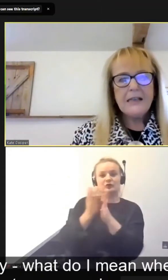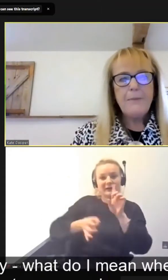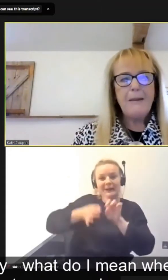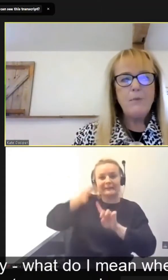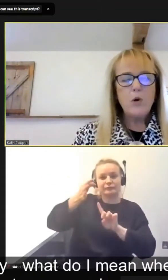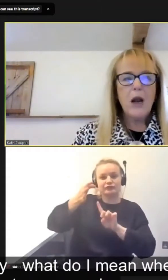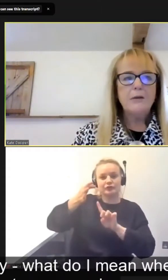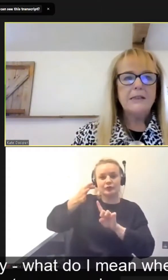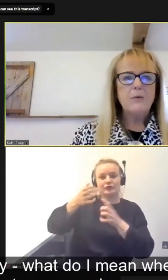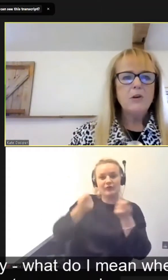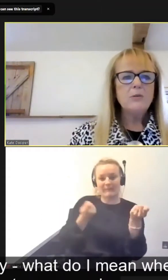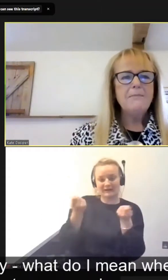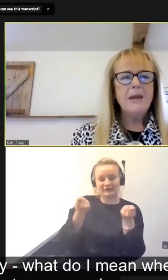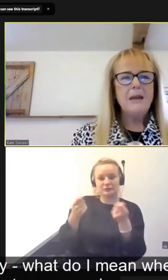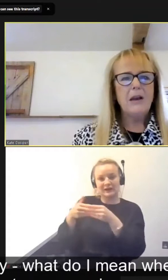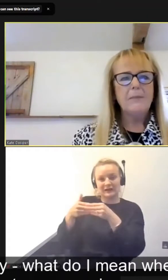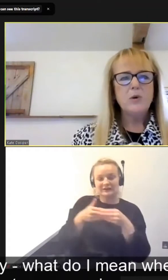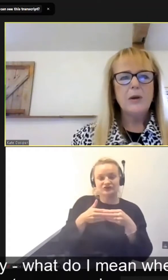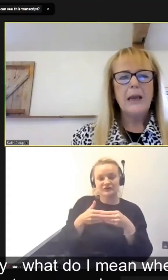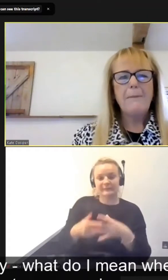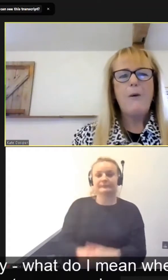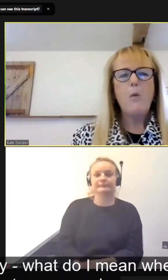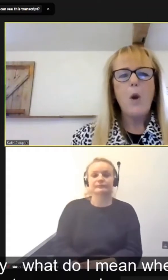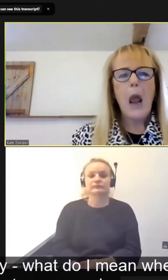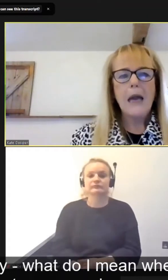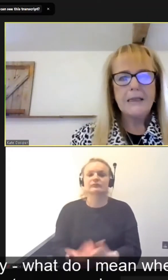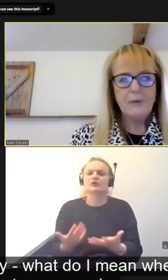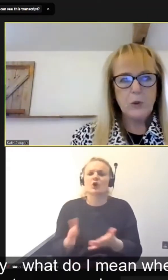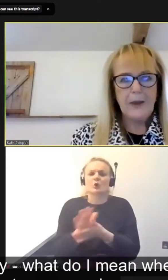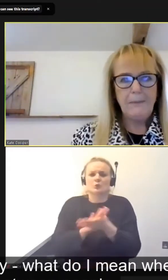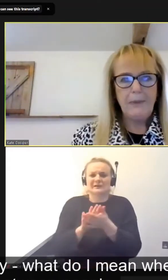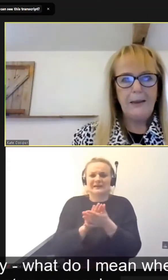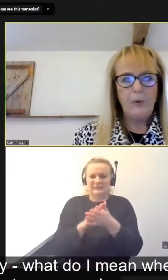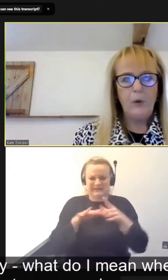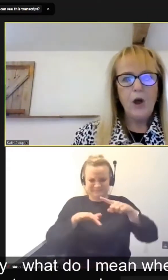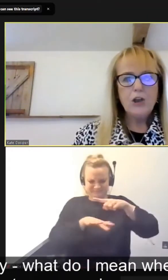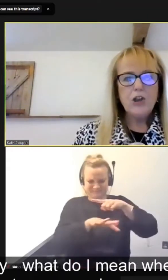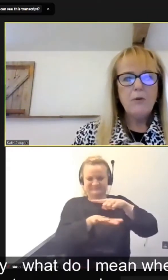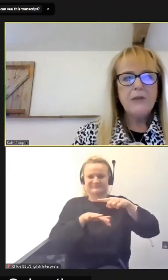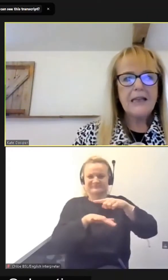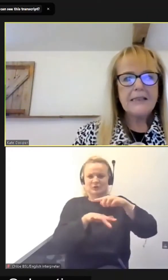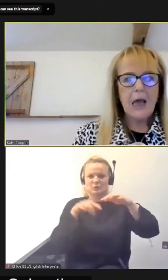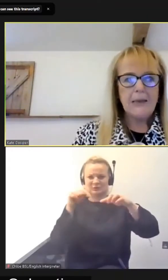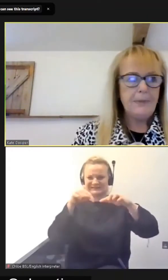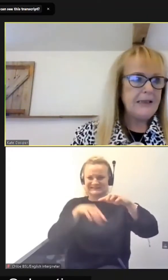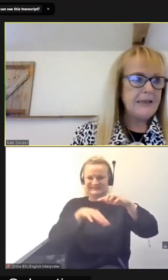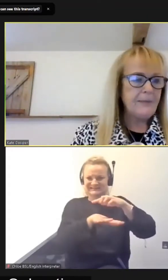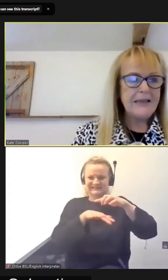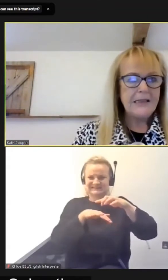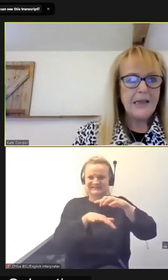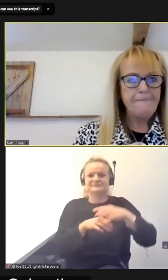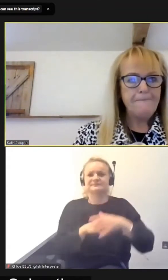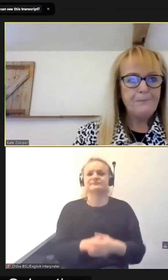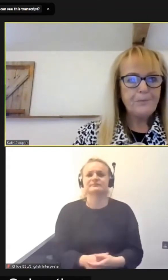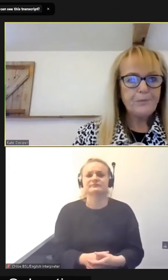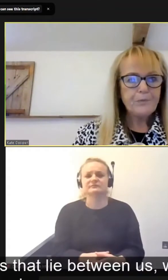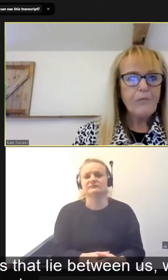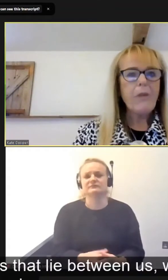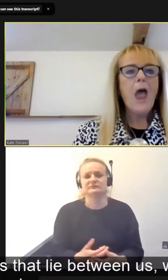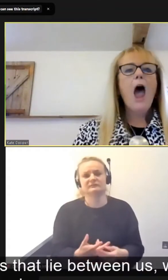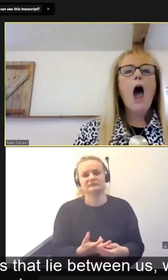look at this a bit more closely. What do I mean when I'm talking about what lies between people? So next slide, please, Sebastian.